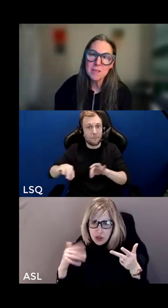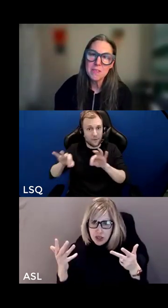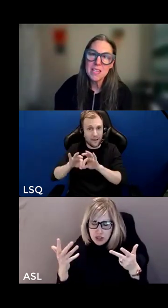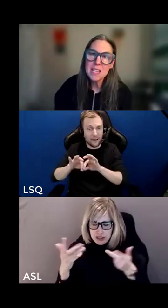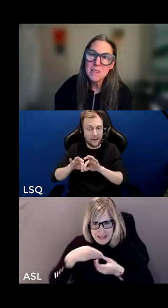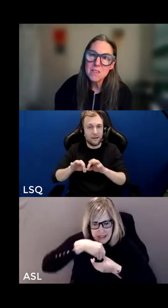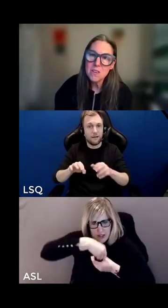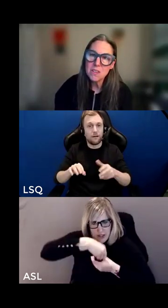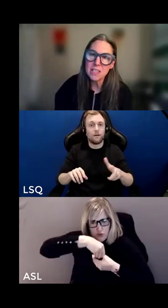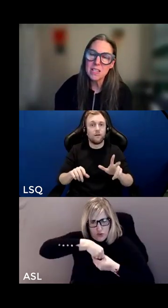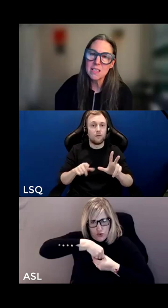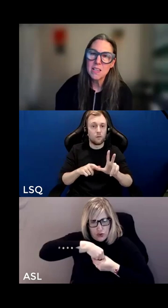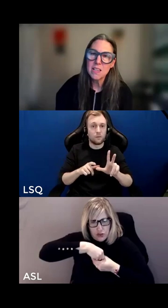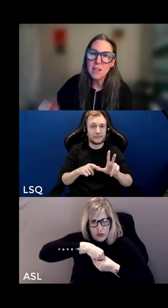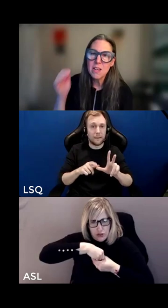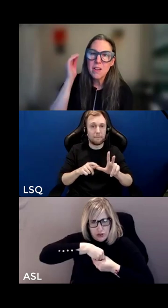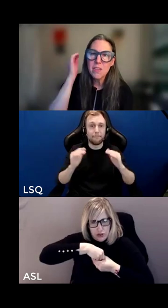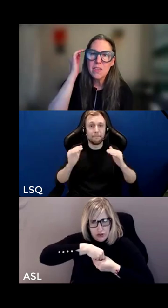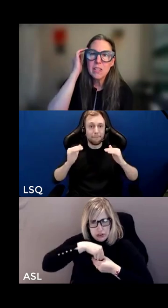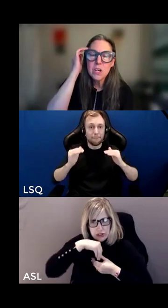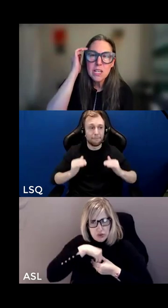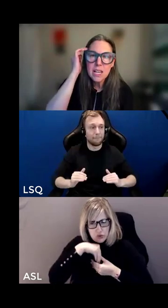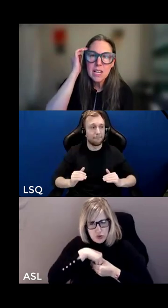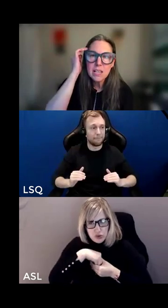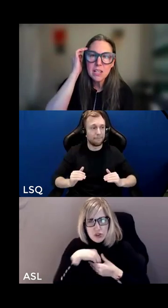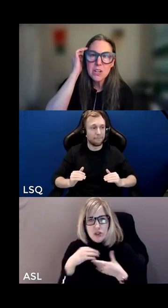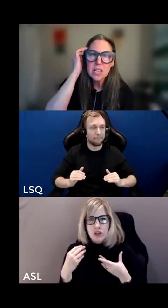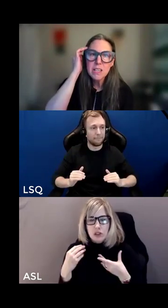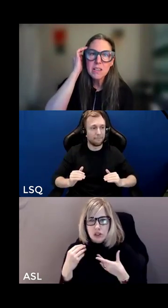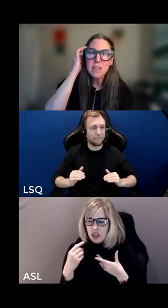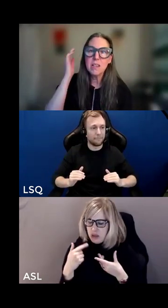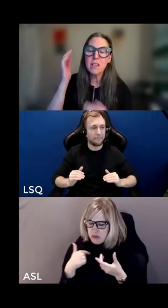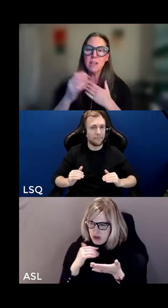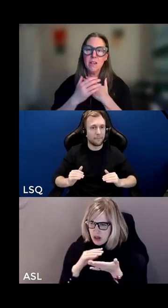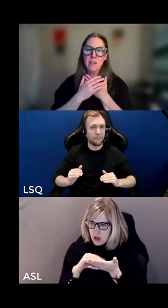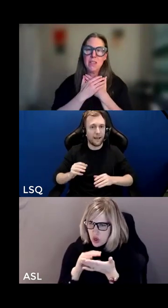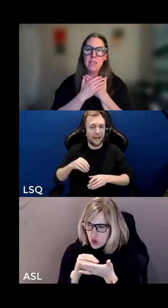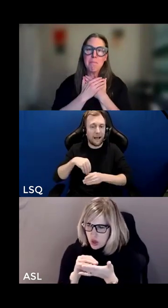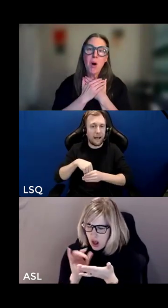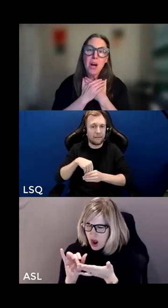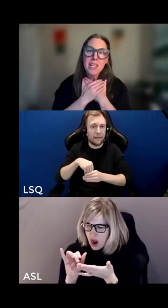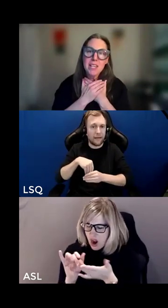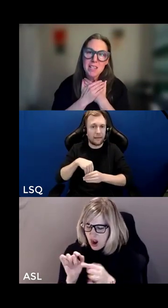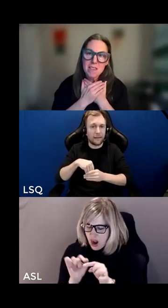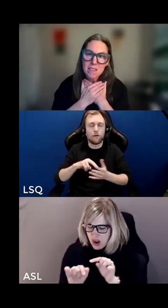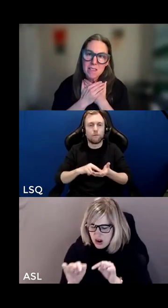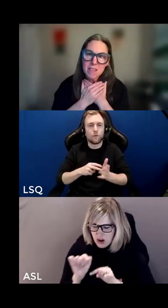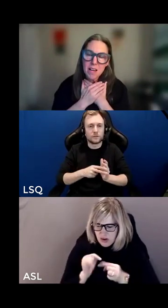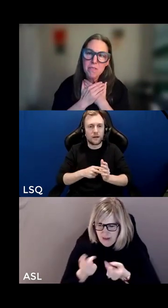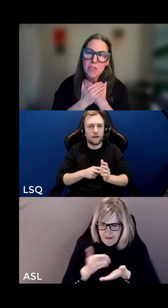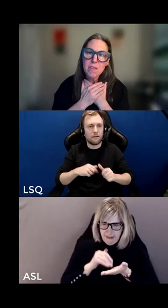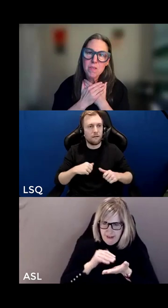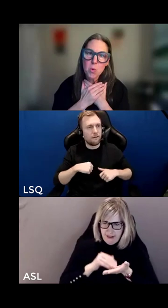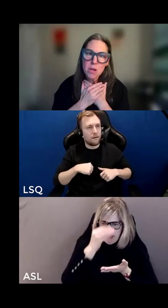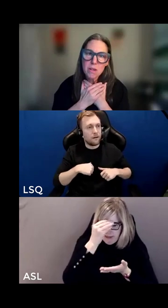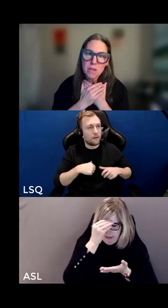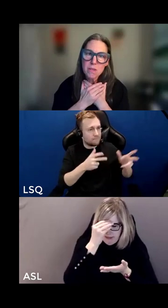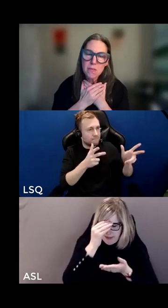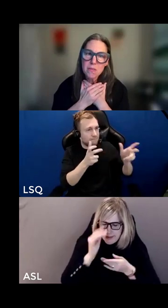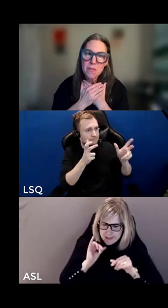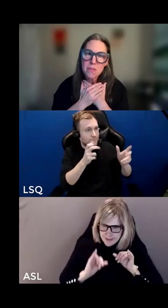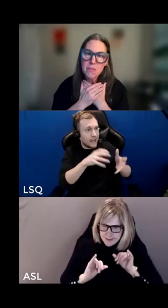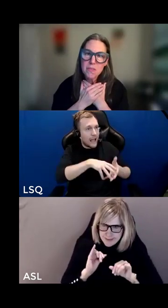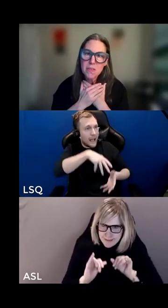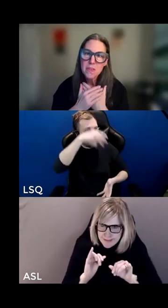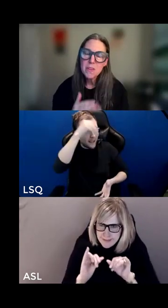internally internally internally the learning and unlearning the embodiedness of this work